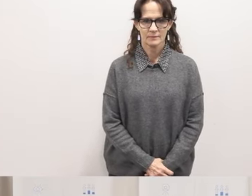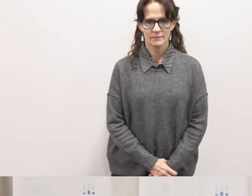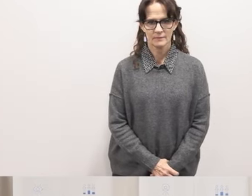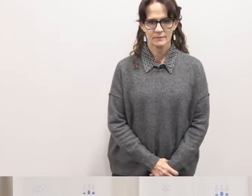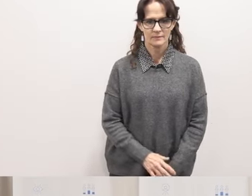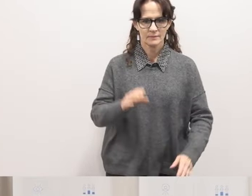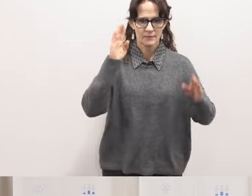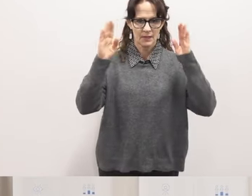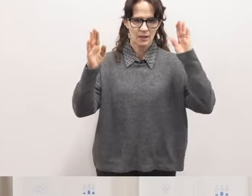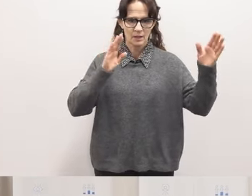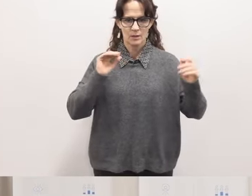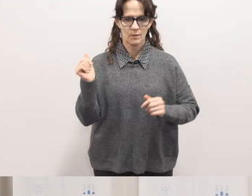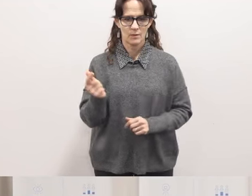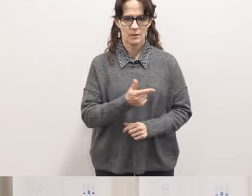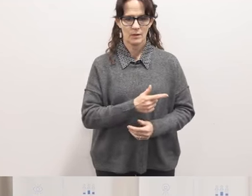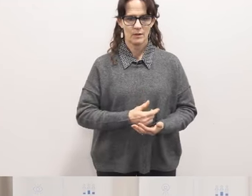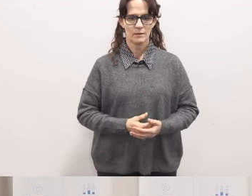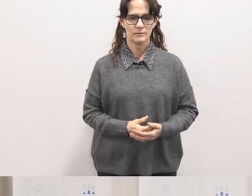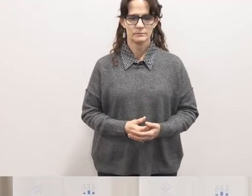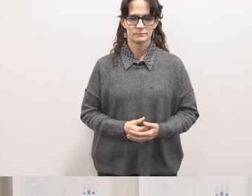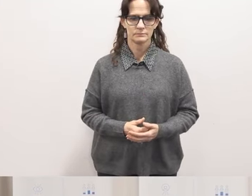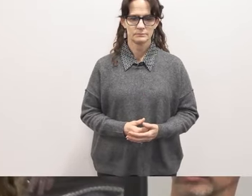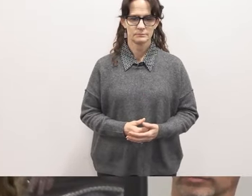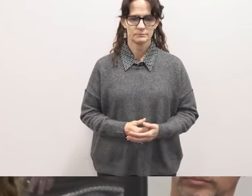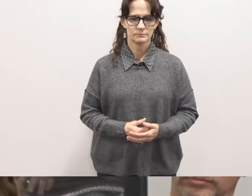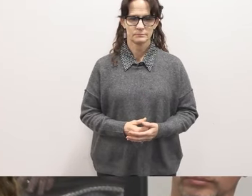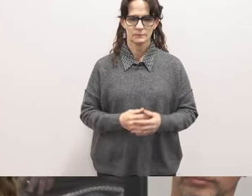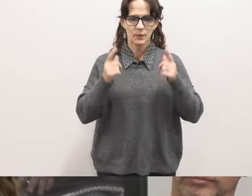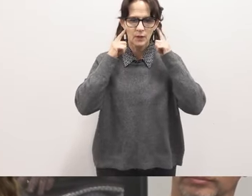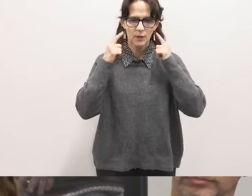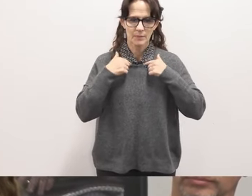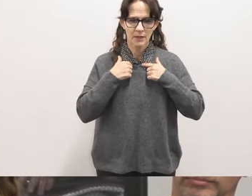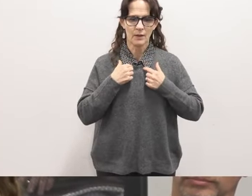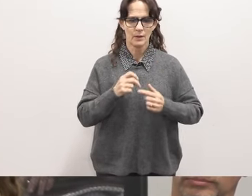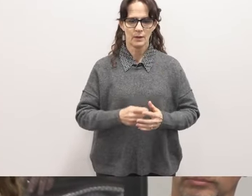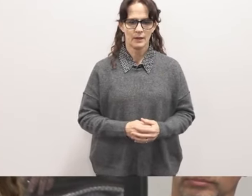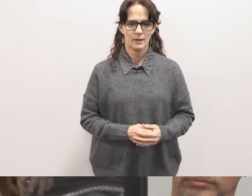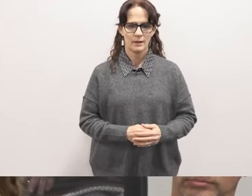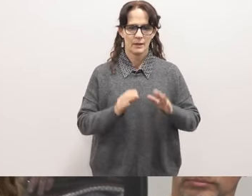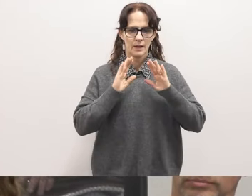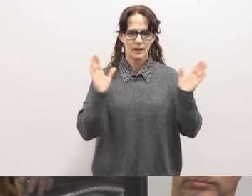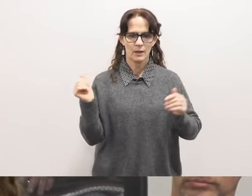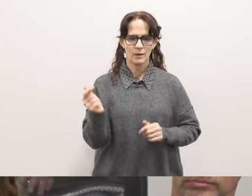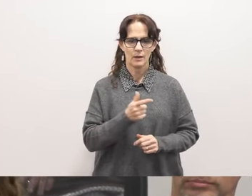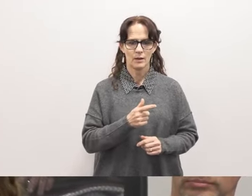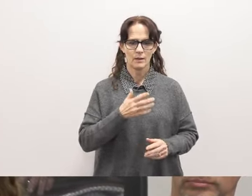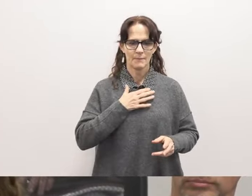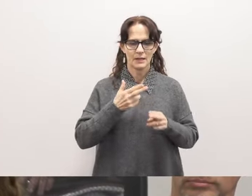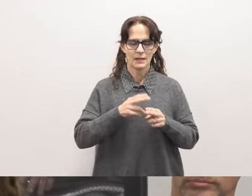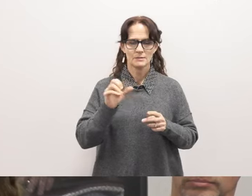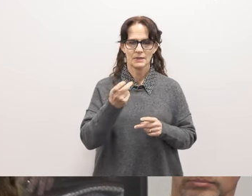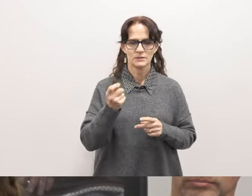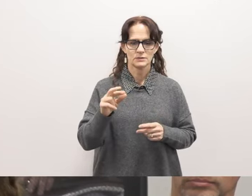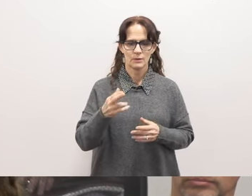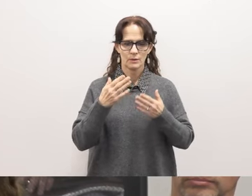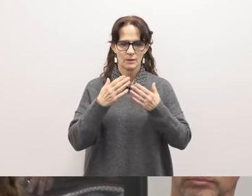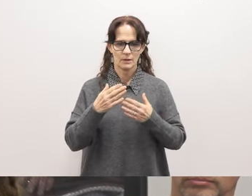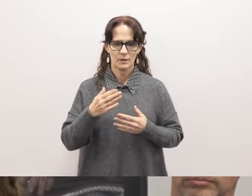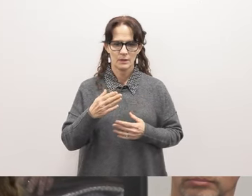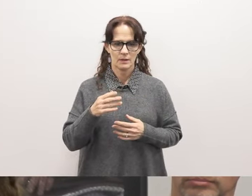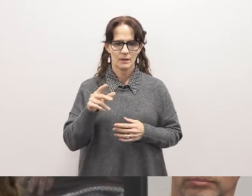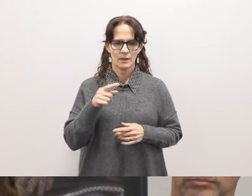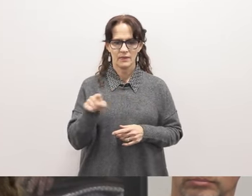Hello, everyone. Can you all hear me? Okay. Hello, everyone. My name is Spencer. They keep pronouns.